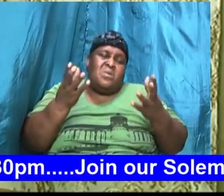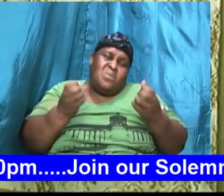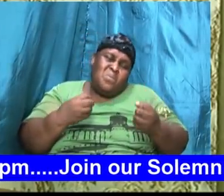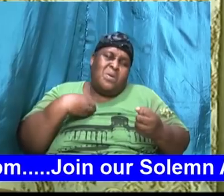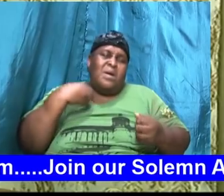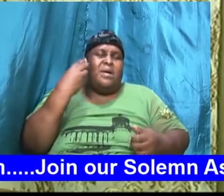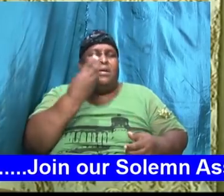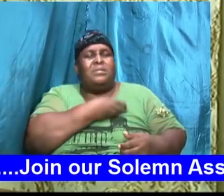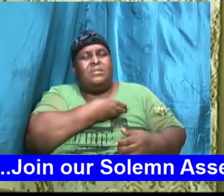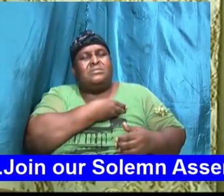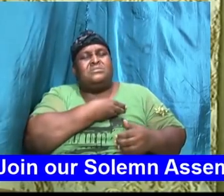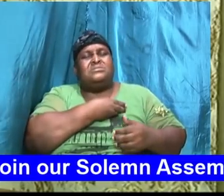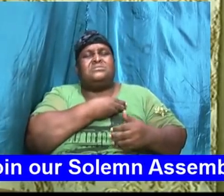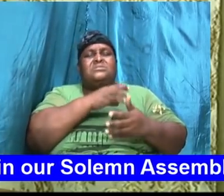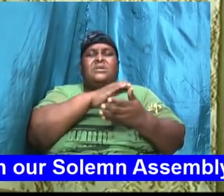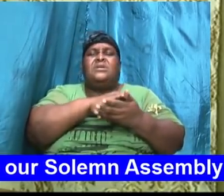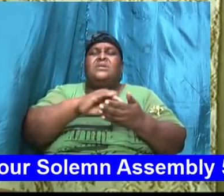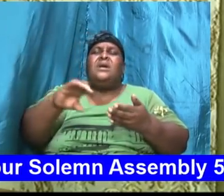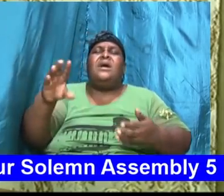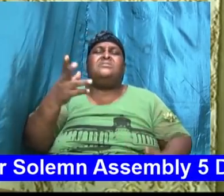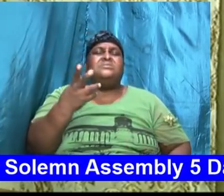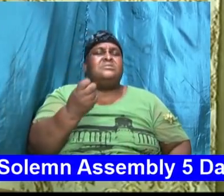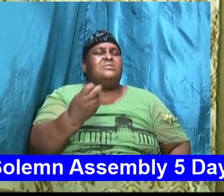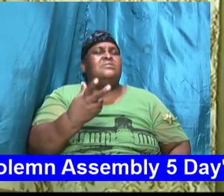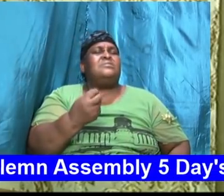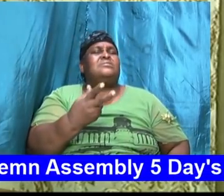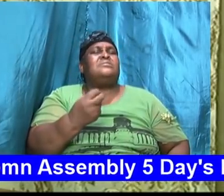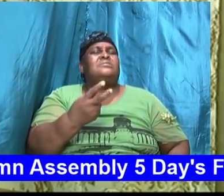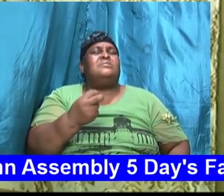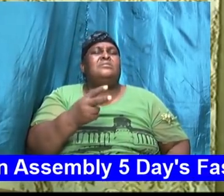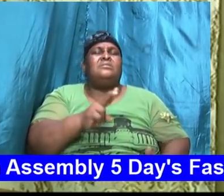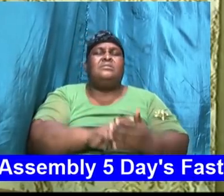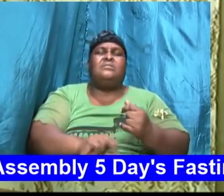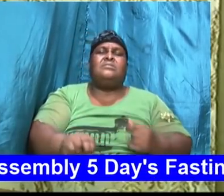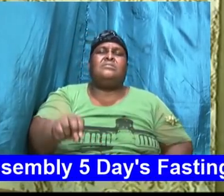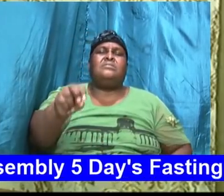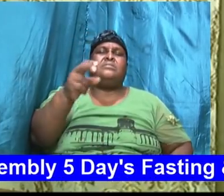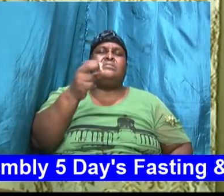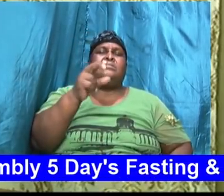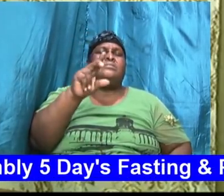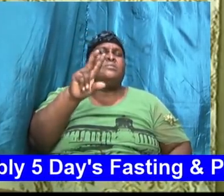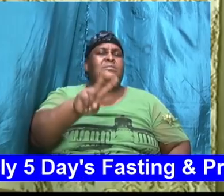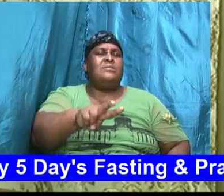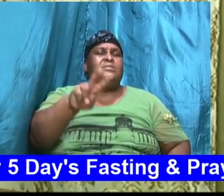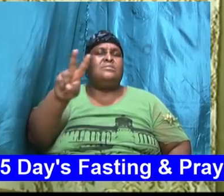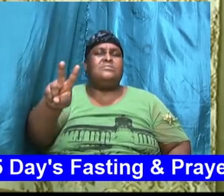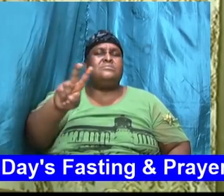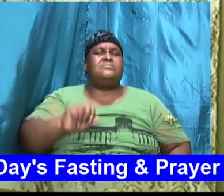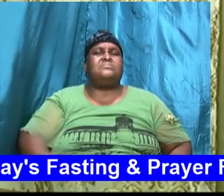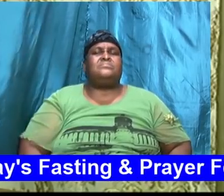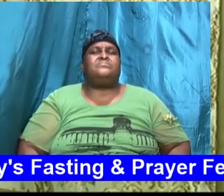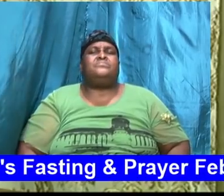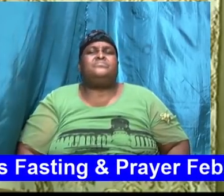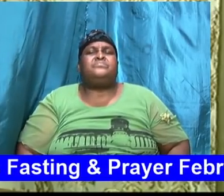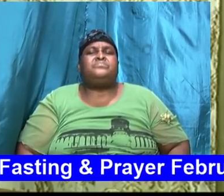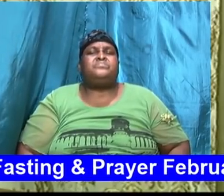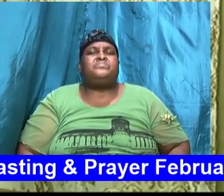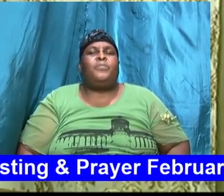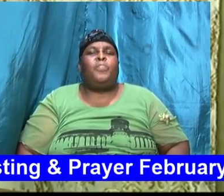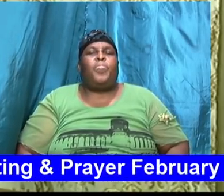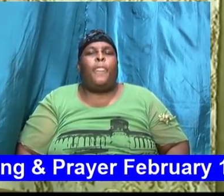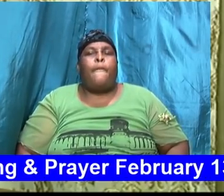tonight Acts 13 and we're going close with this scripture Acts 13 verses 22 this